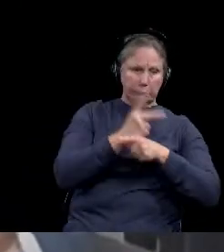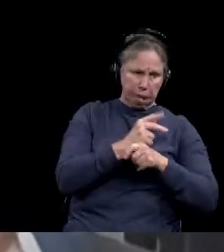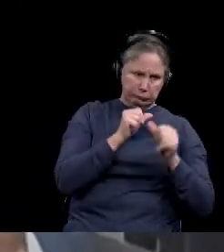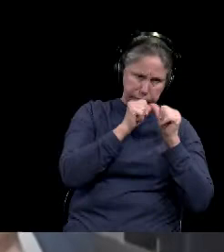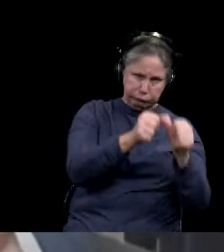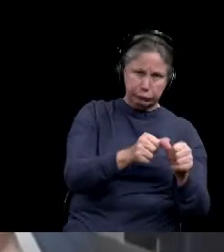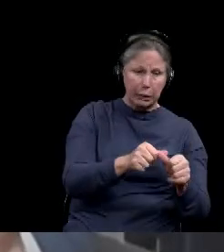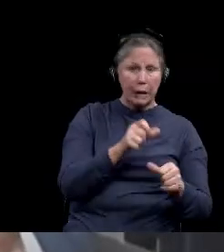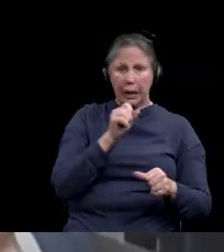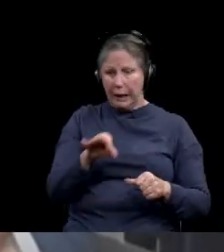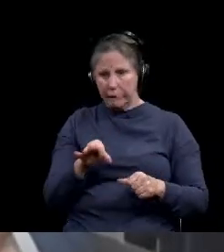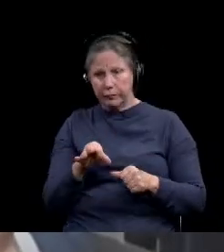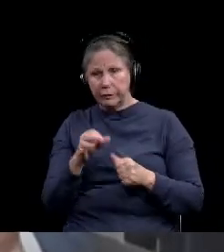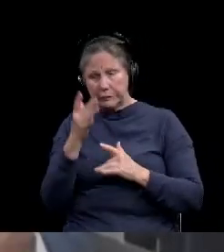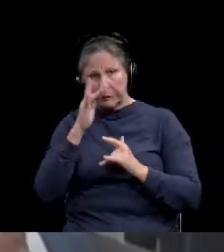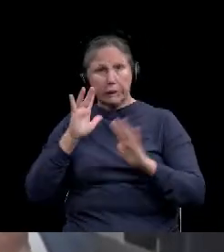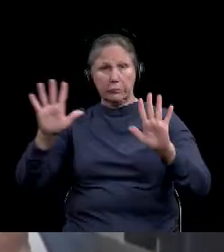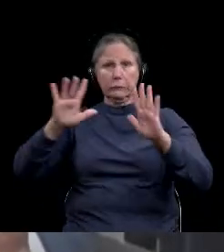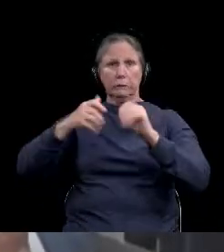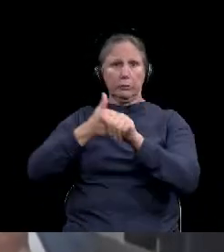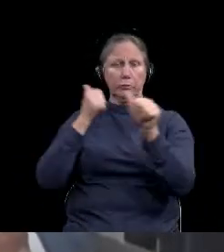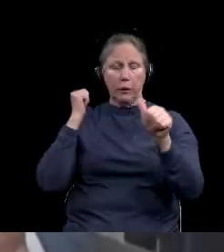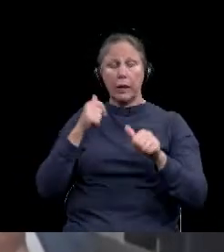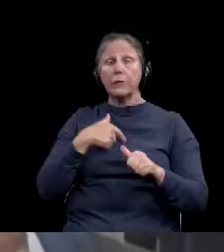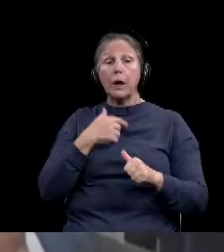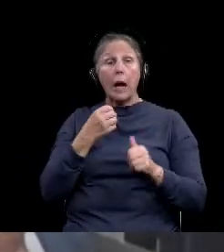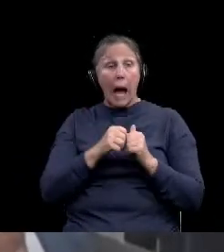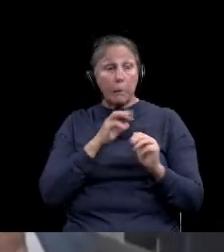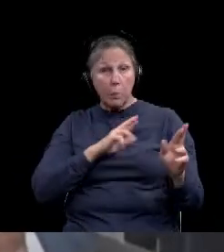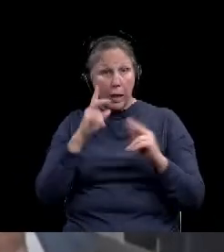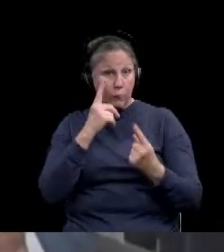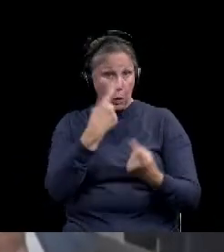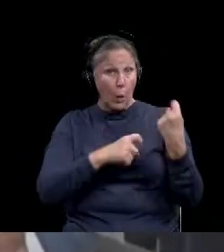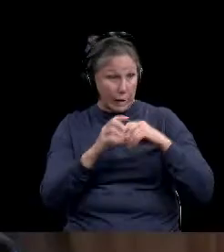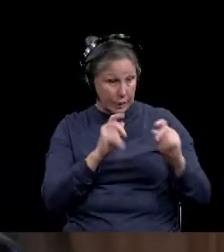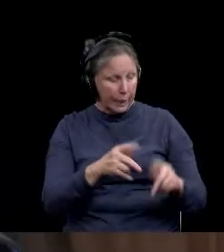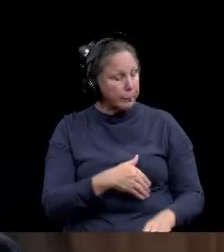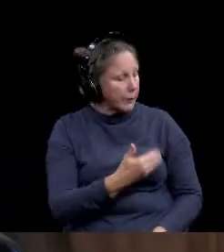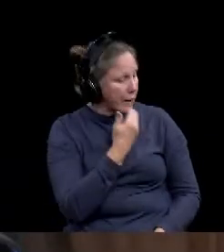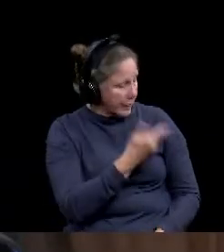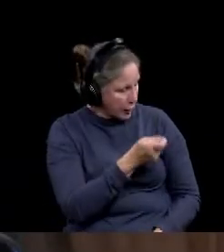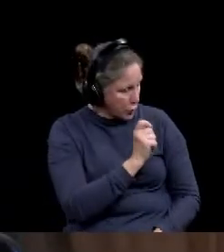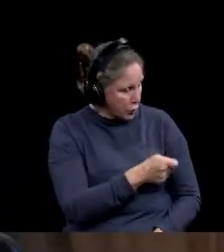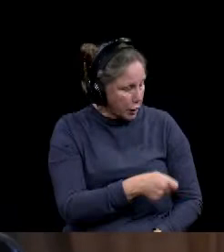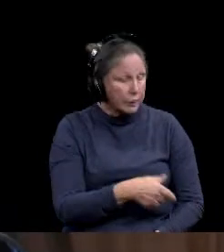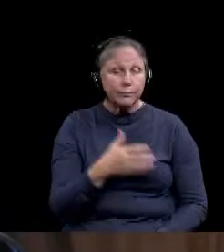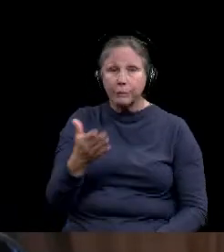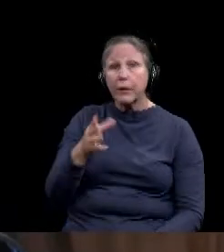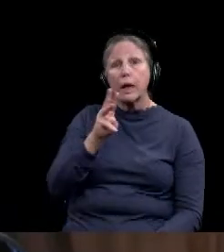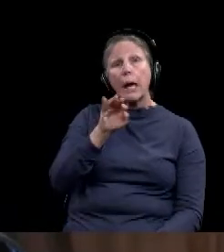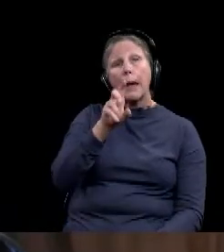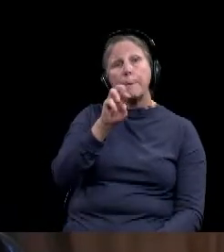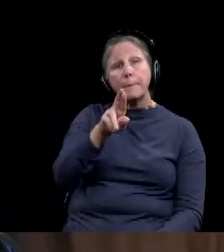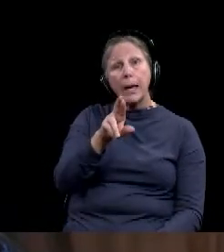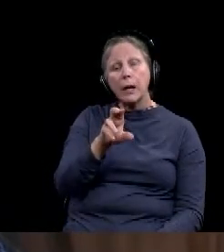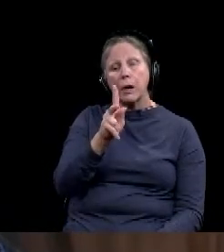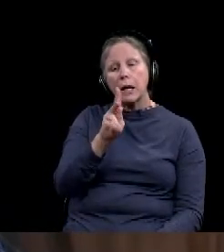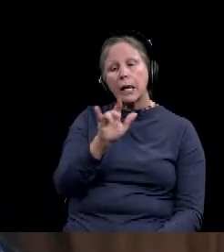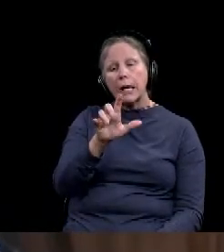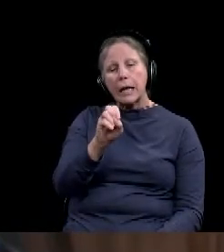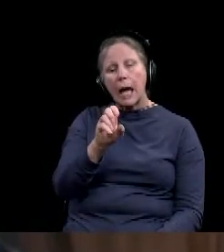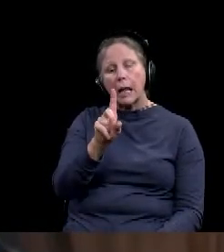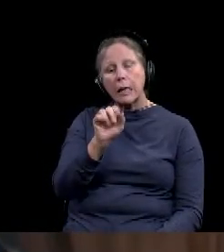forward to answering any questions that come up during this press conference. Thank you, Judge. Oracle Mayor Kyle Deaver.